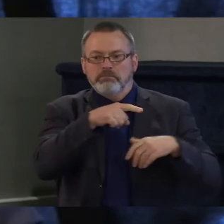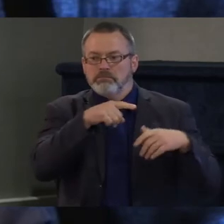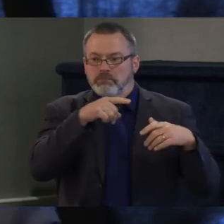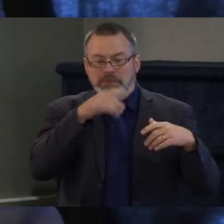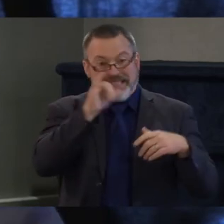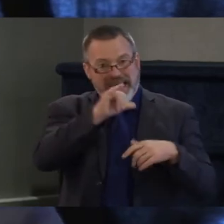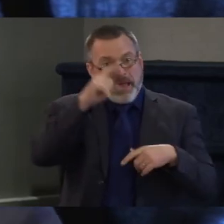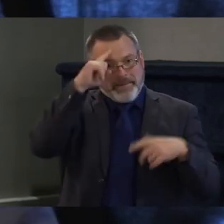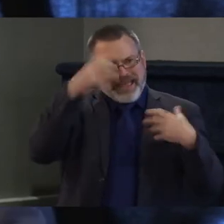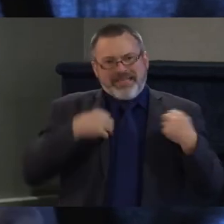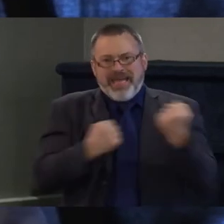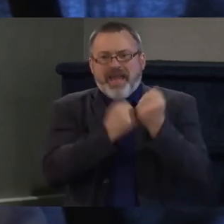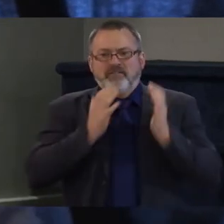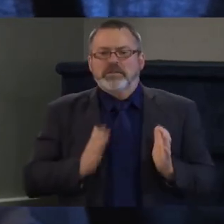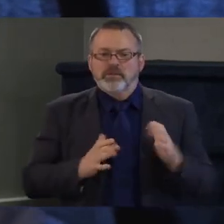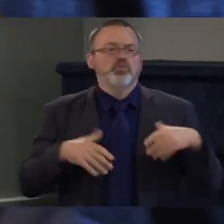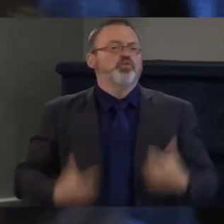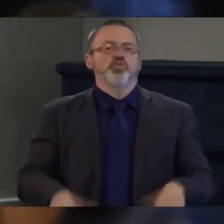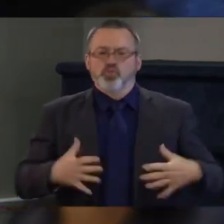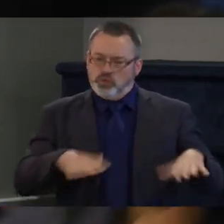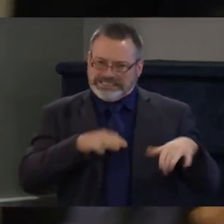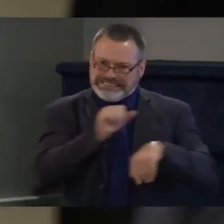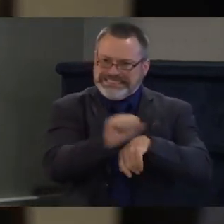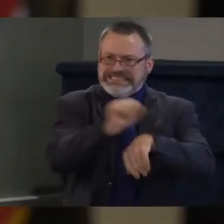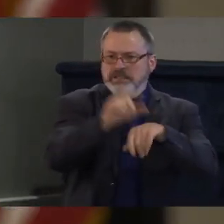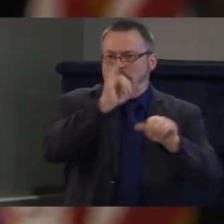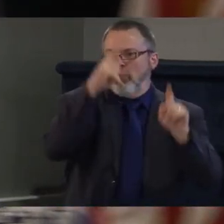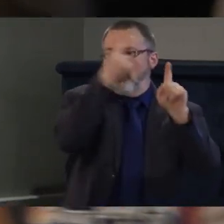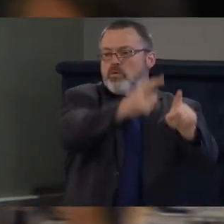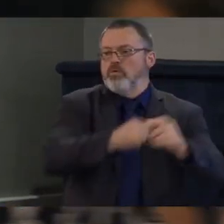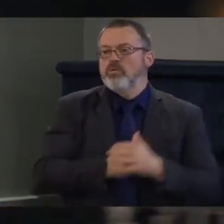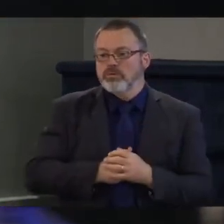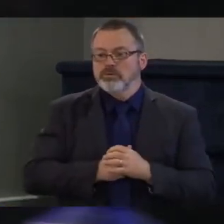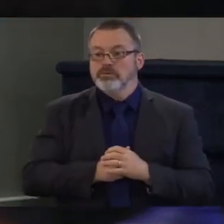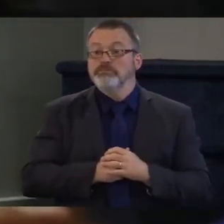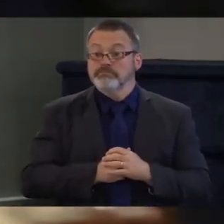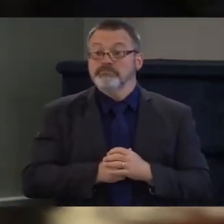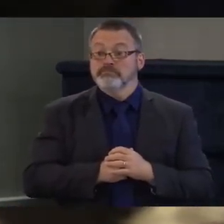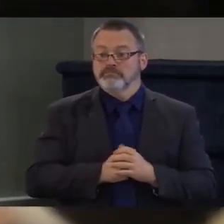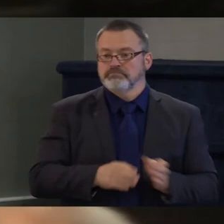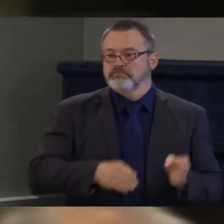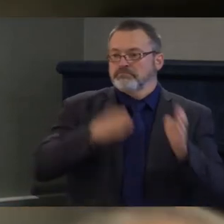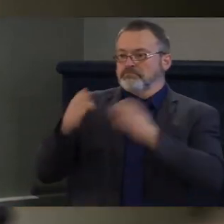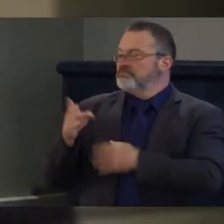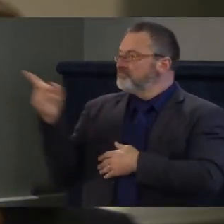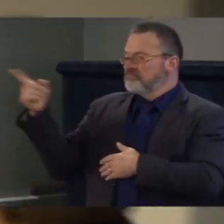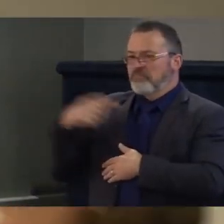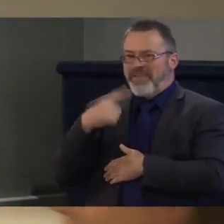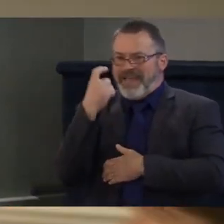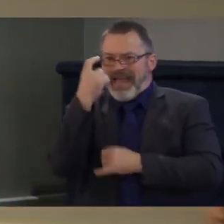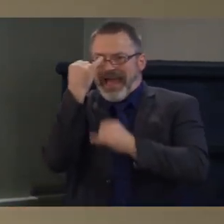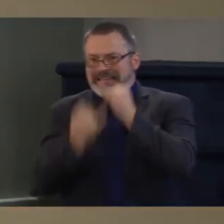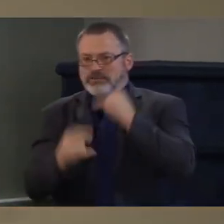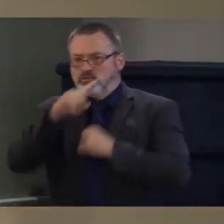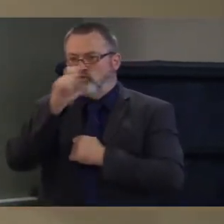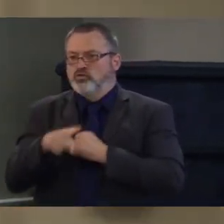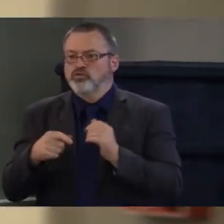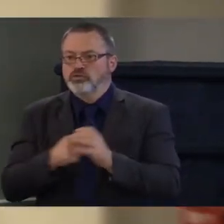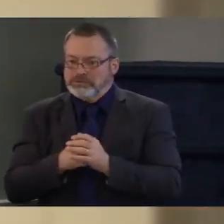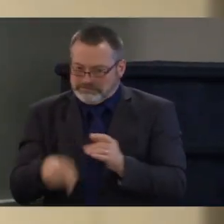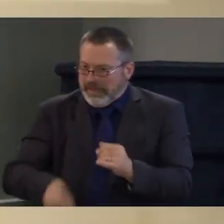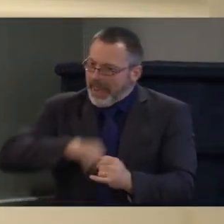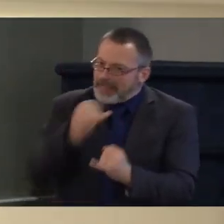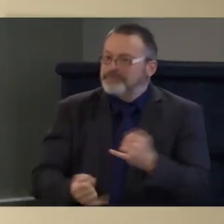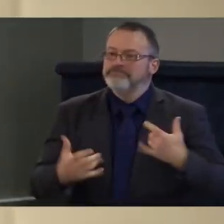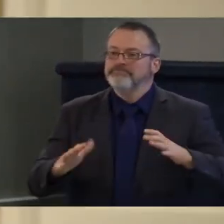and this is going to be the final question we have time for before we move to closing statements